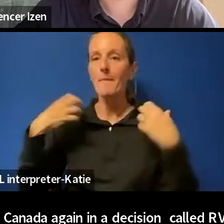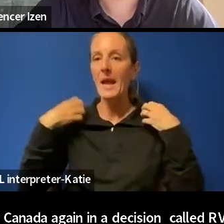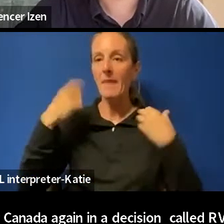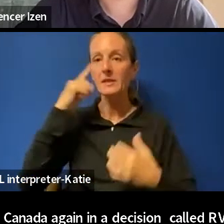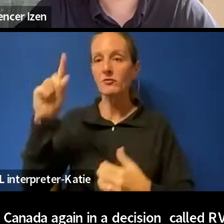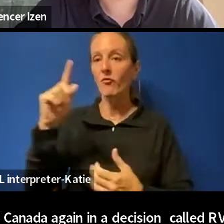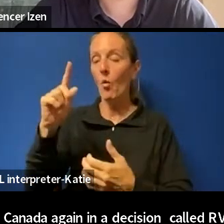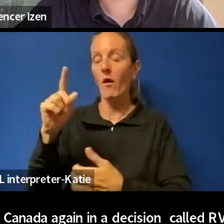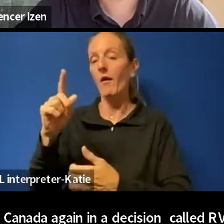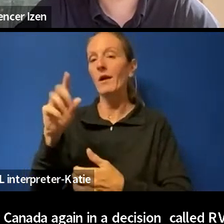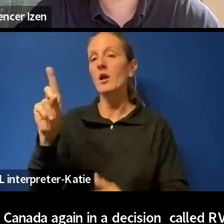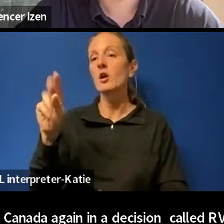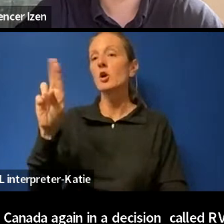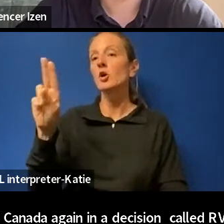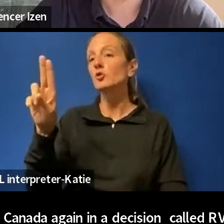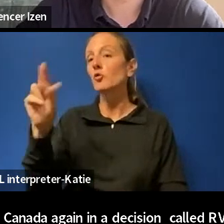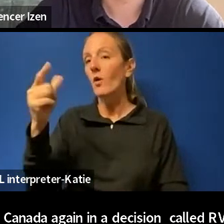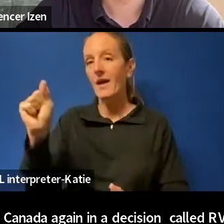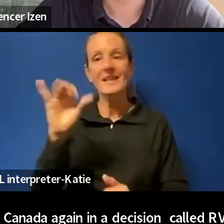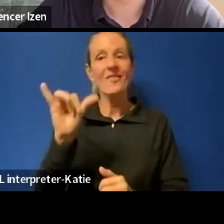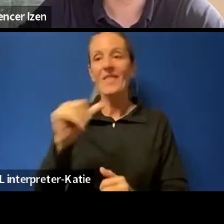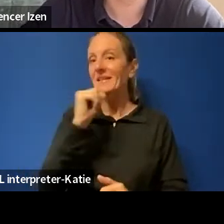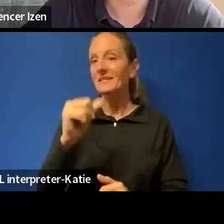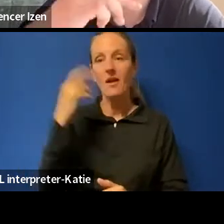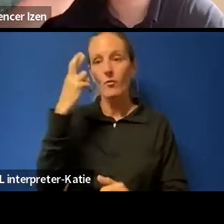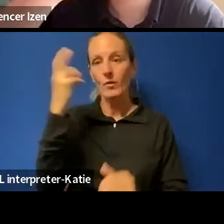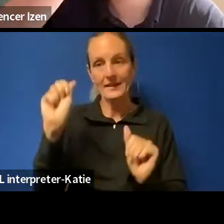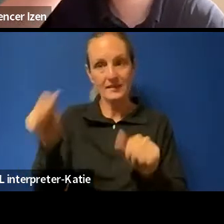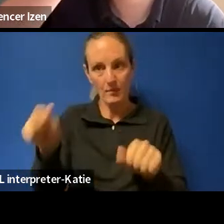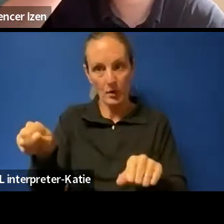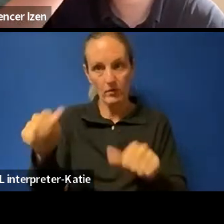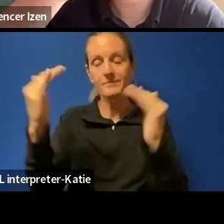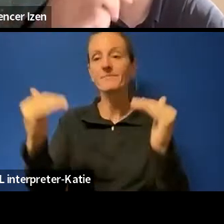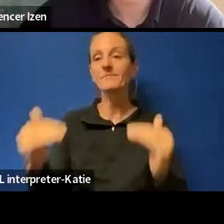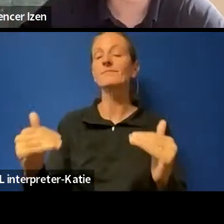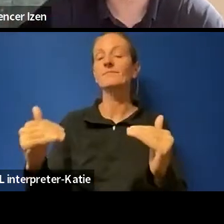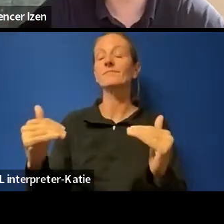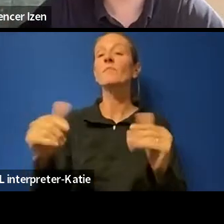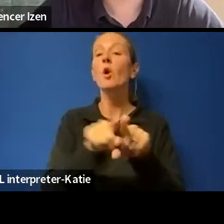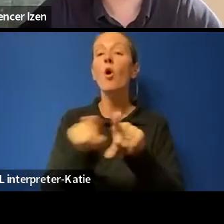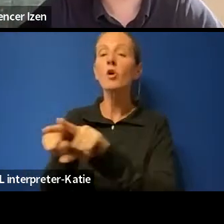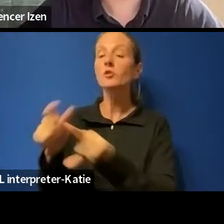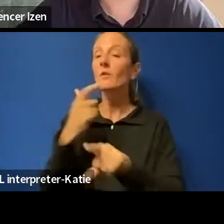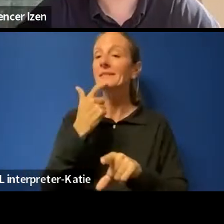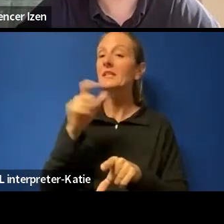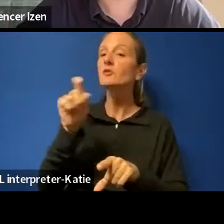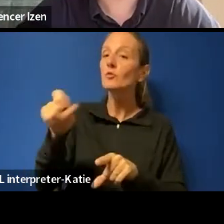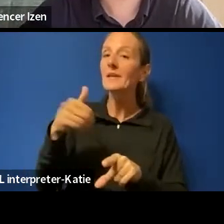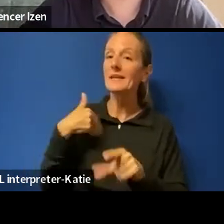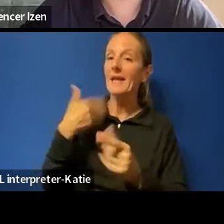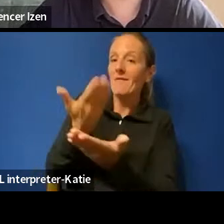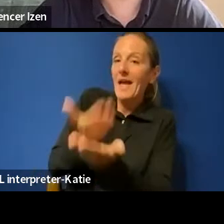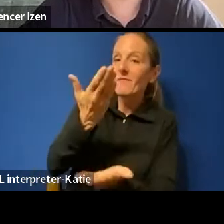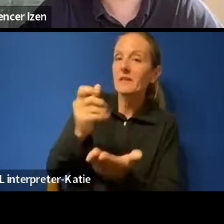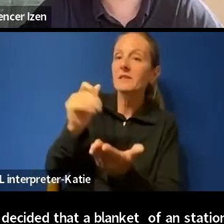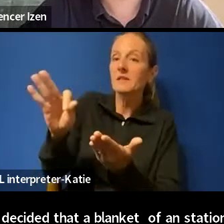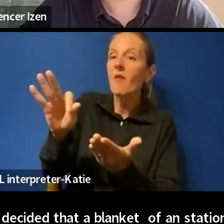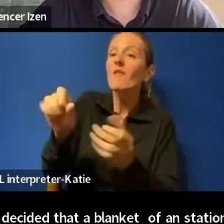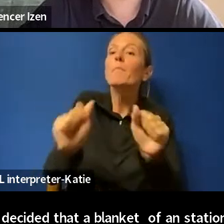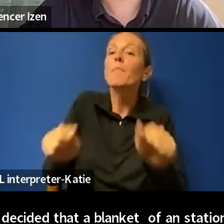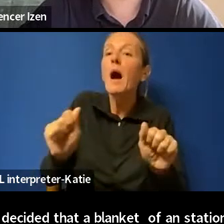added to the previous framework established in RVMR that searches need to be based on evidence of a possible violation.